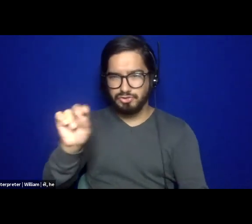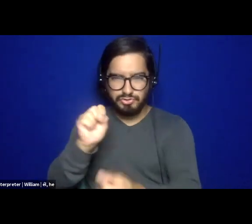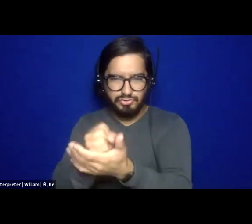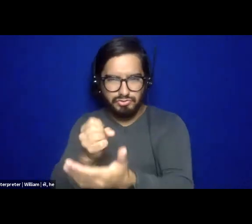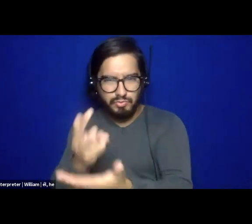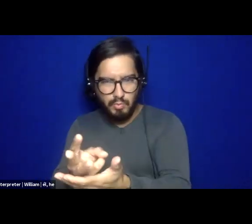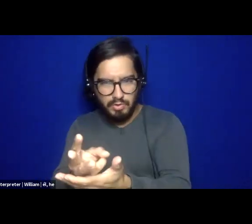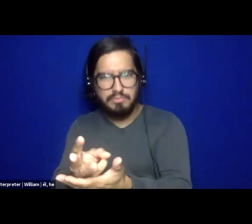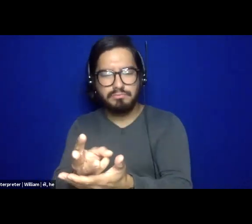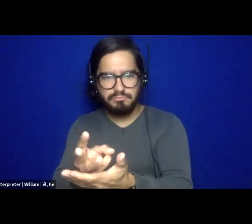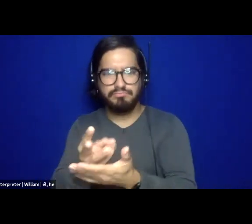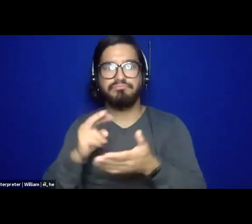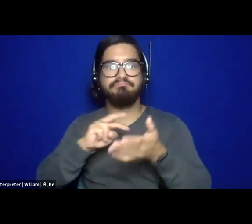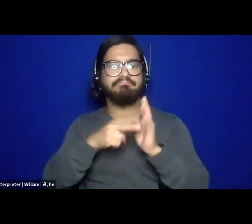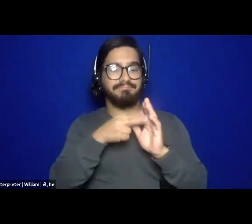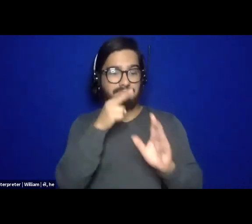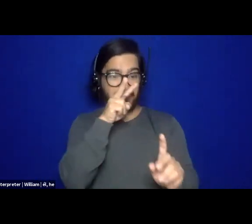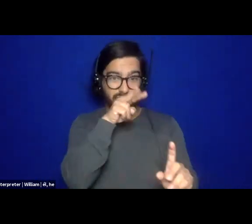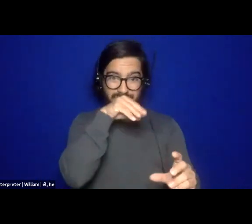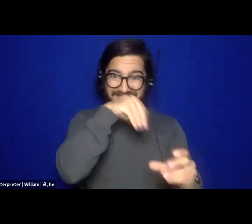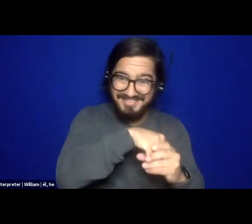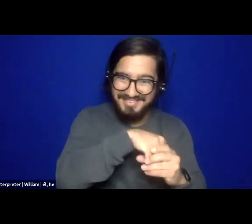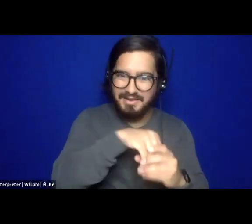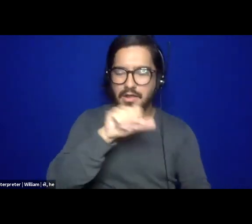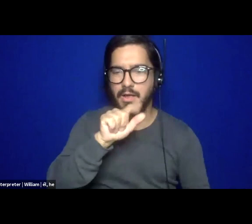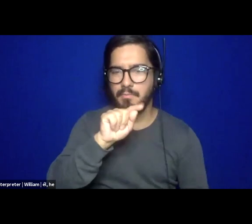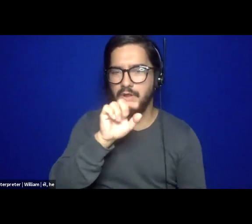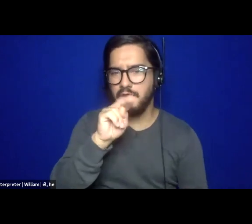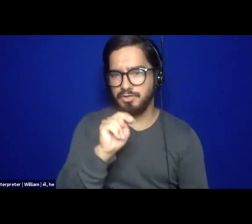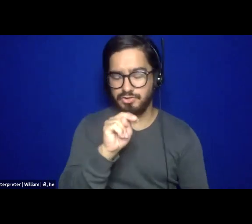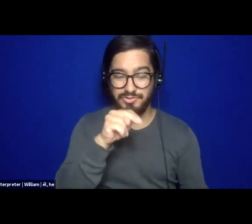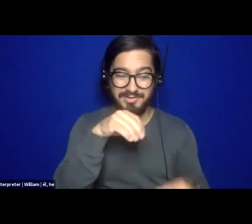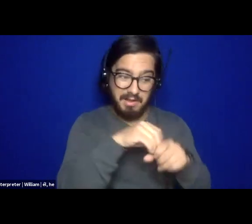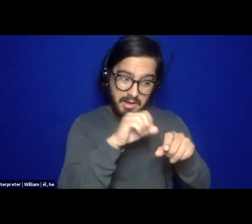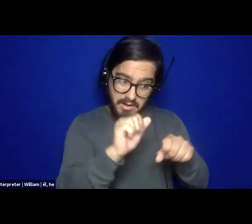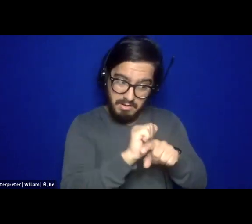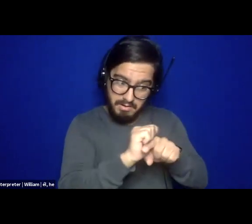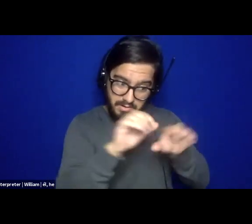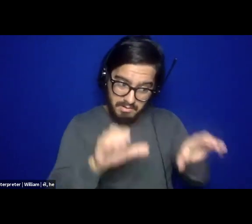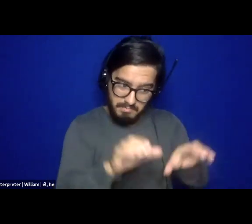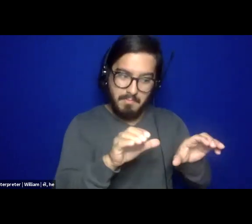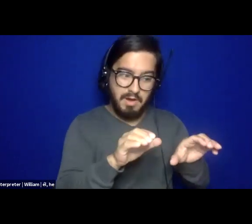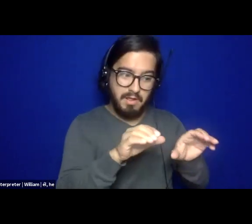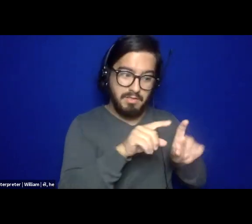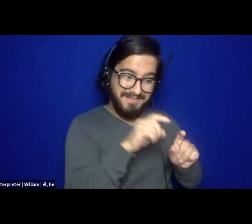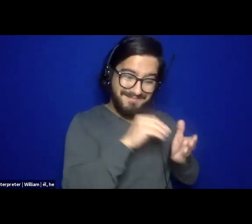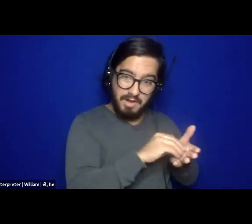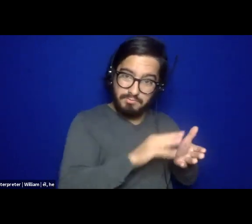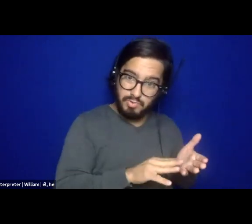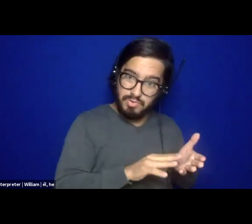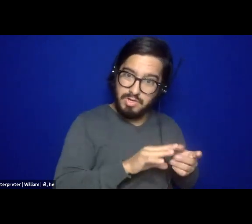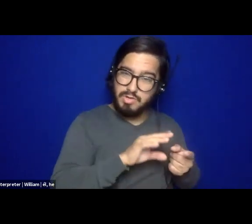abolition into practice from student all the way to whatever field of social work people are going into.